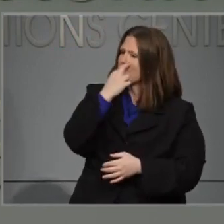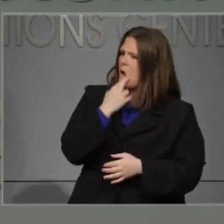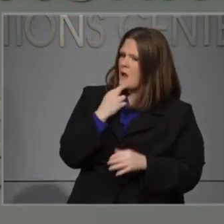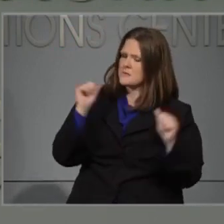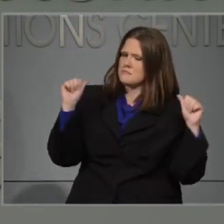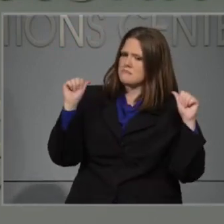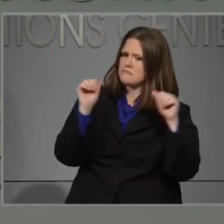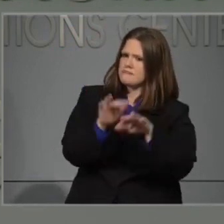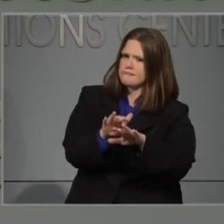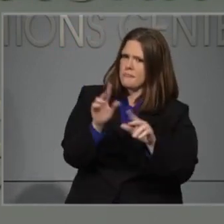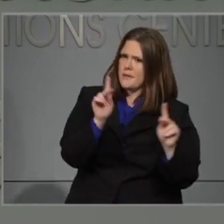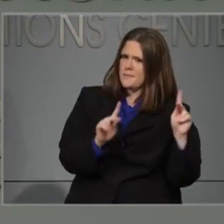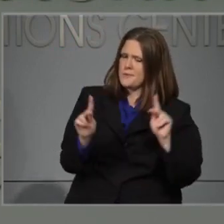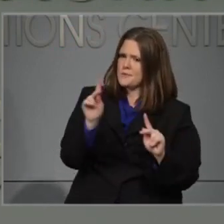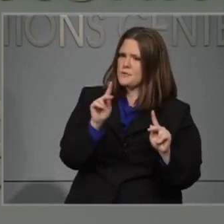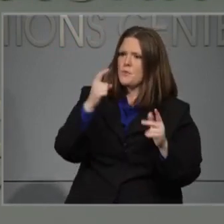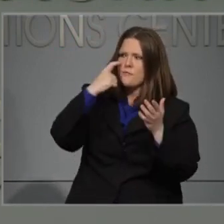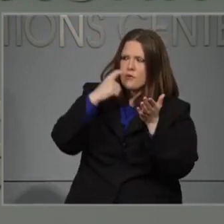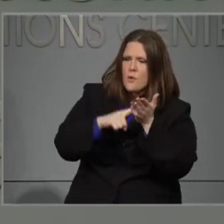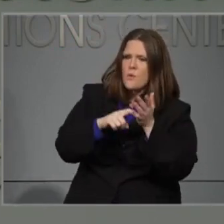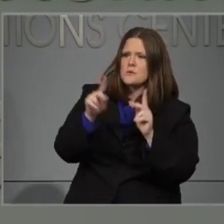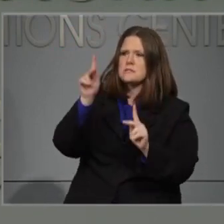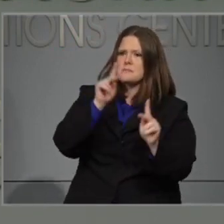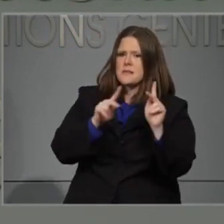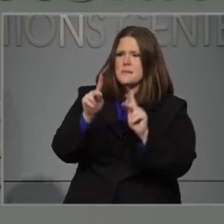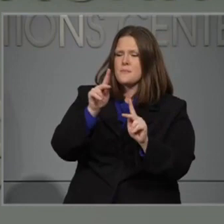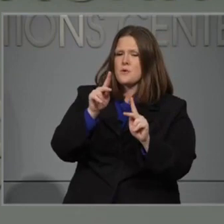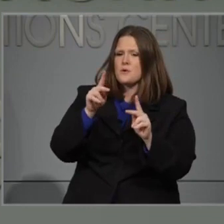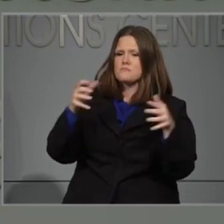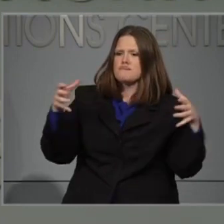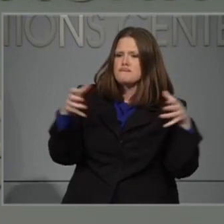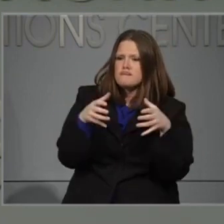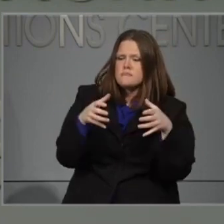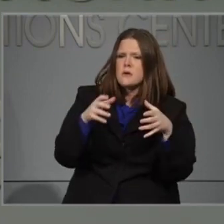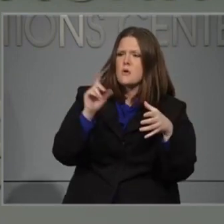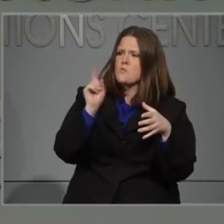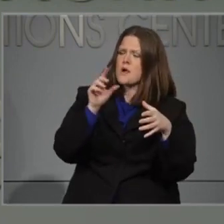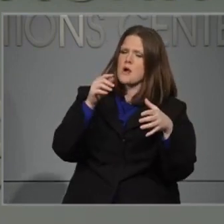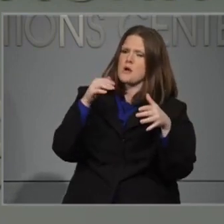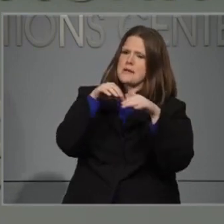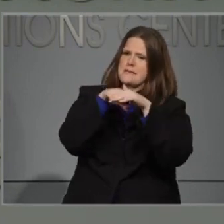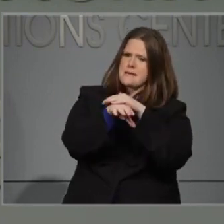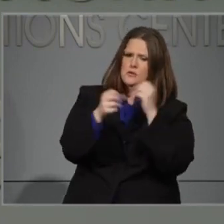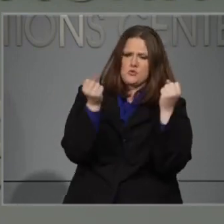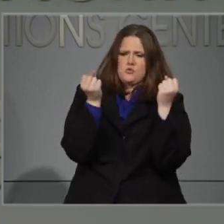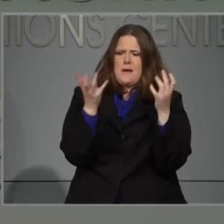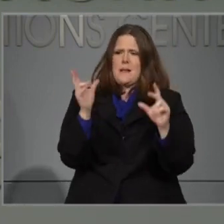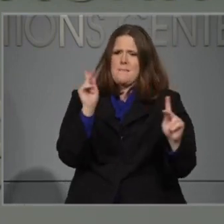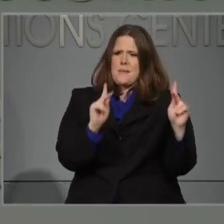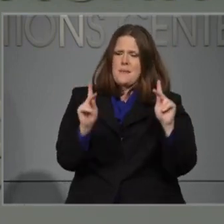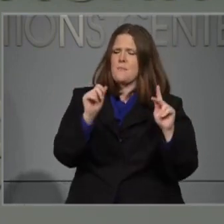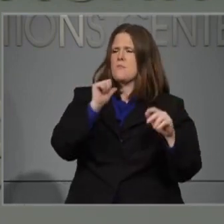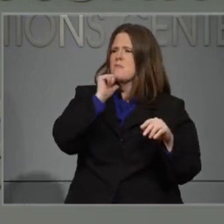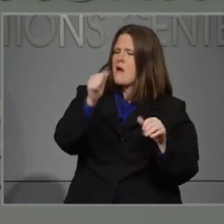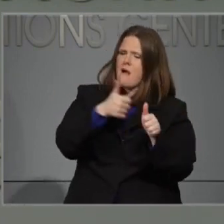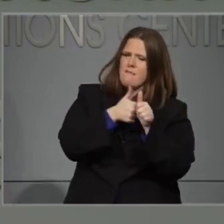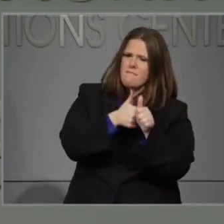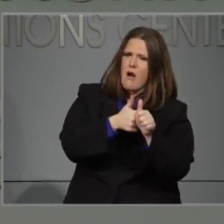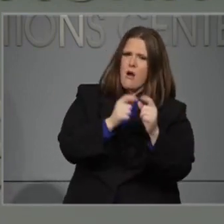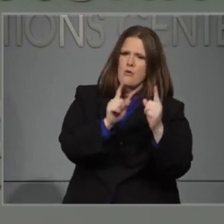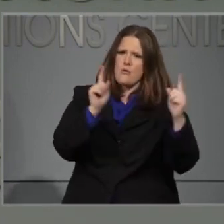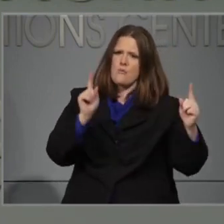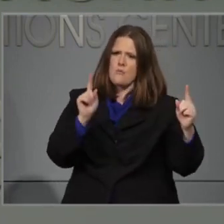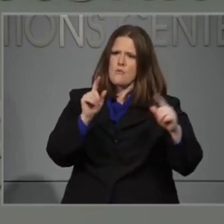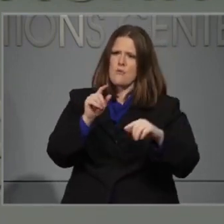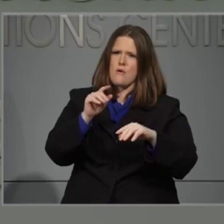We're seeing a lot of crowds where either capacity is too high or people are disregarding social distancing on purpose.